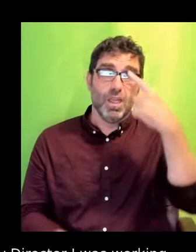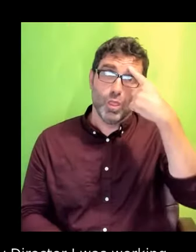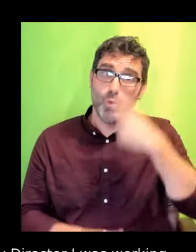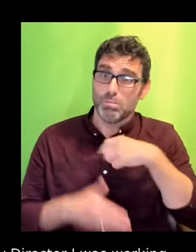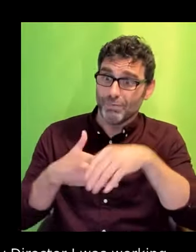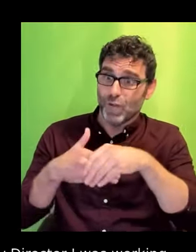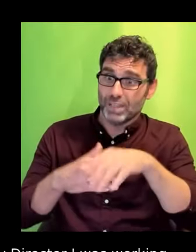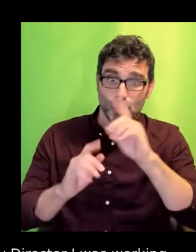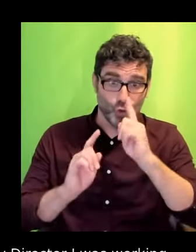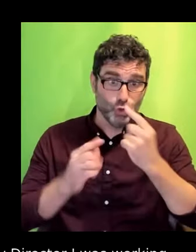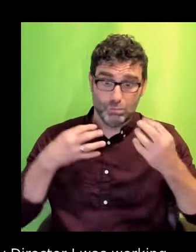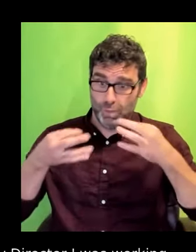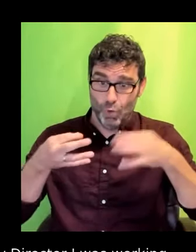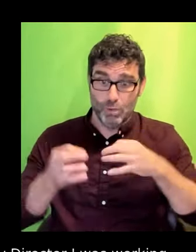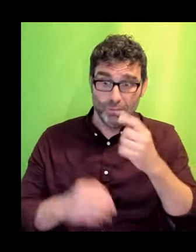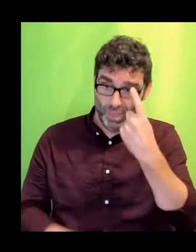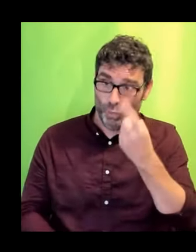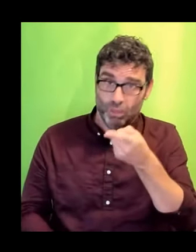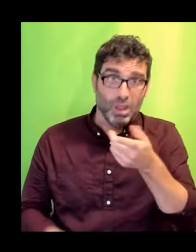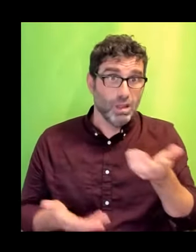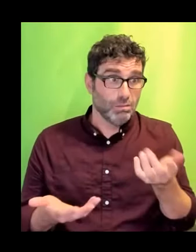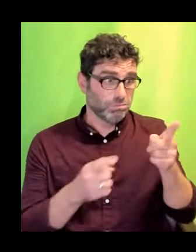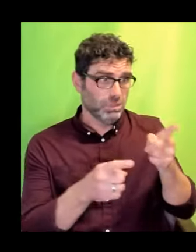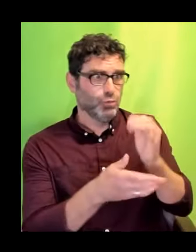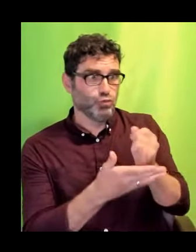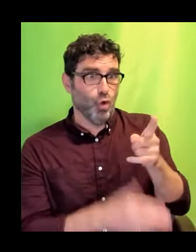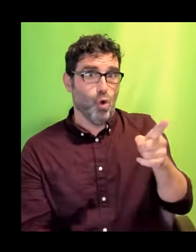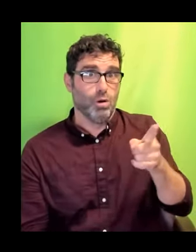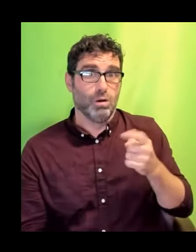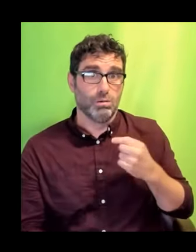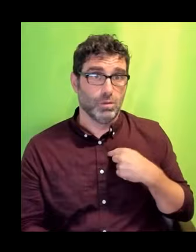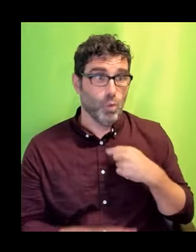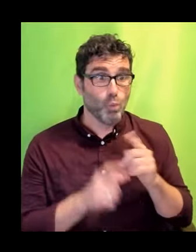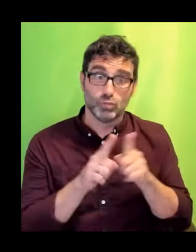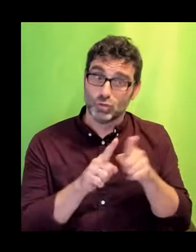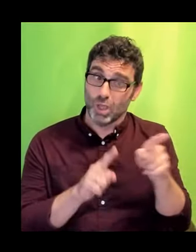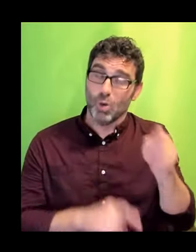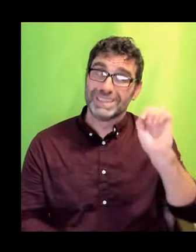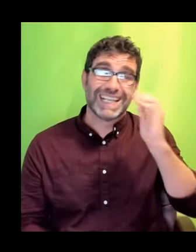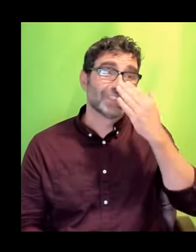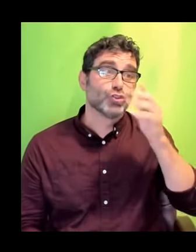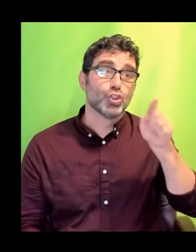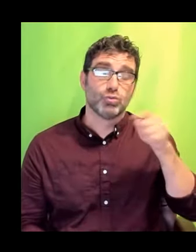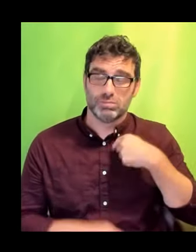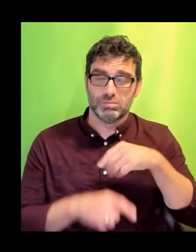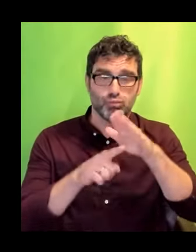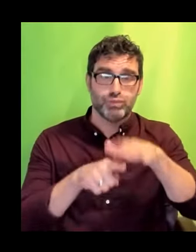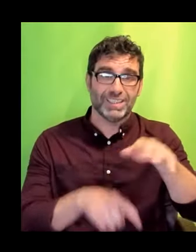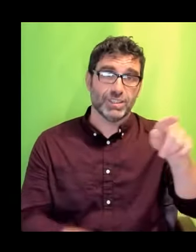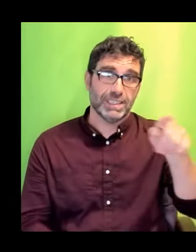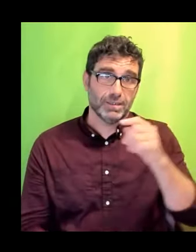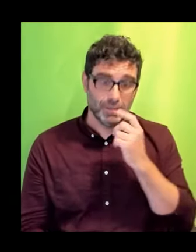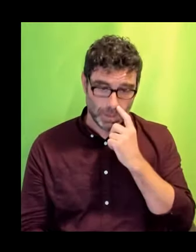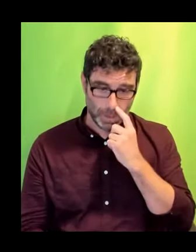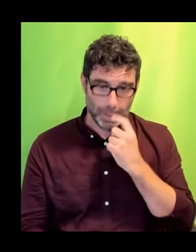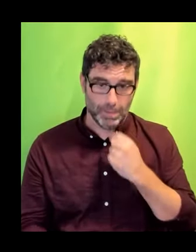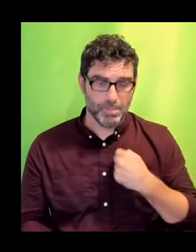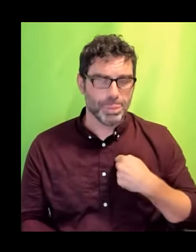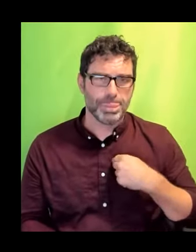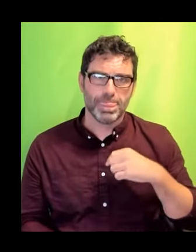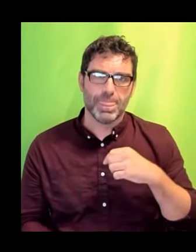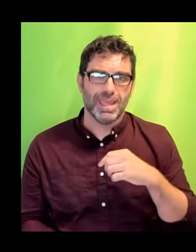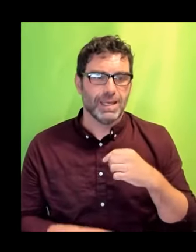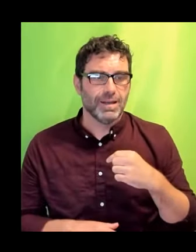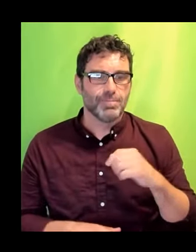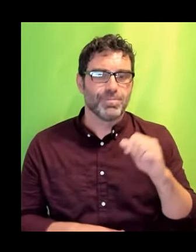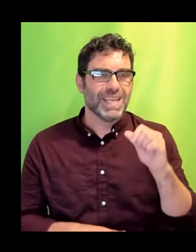He was wrong and in my opinion, prejudiced. I said something, but I should have said more. I should have walked out